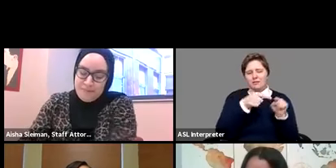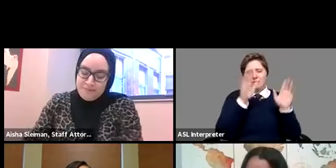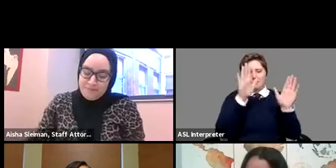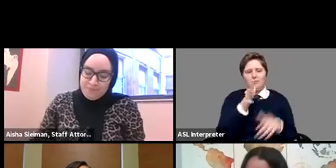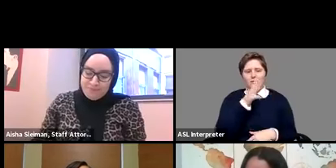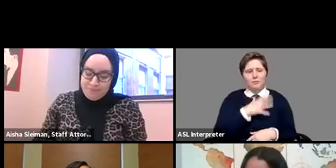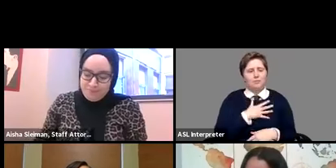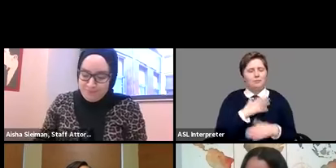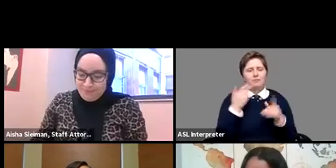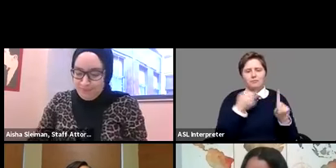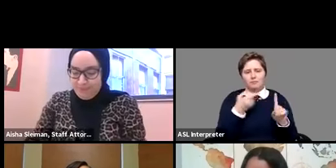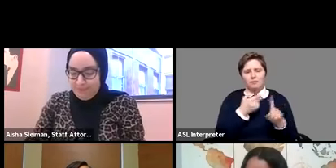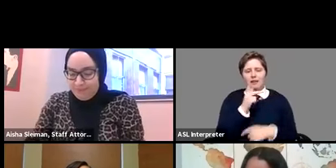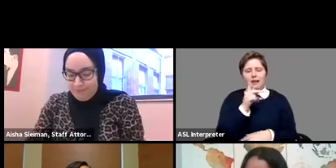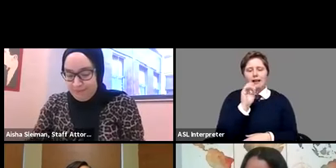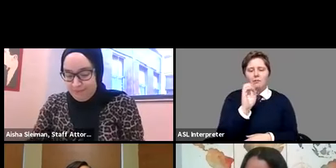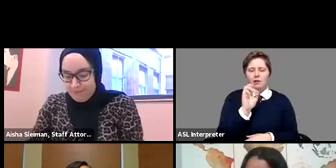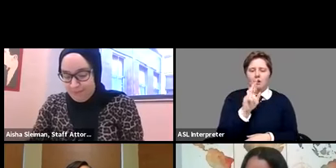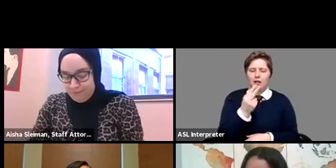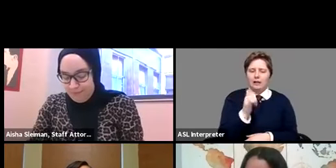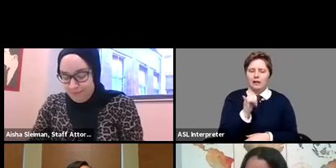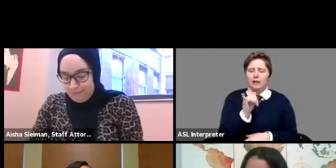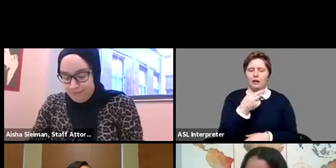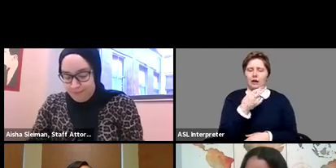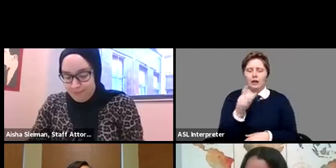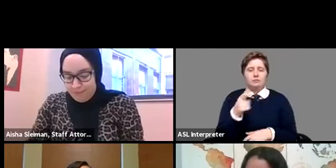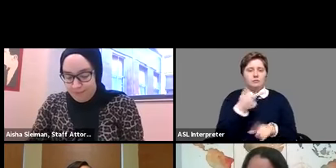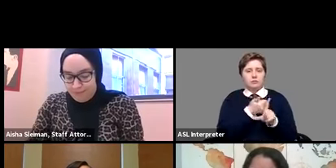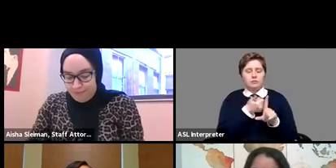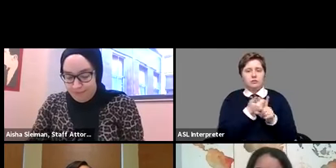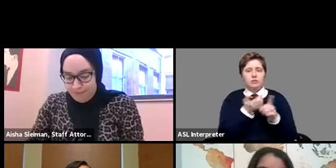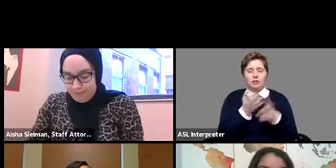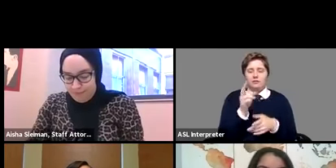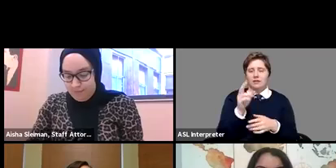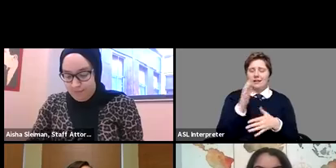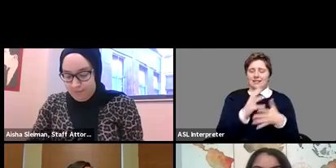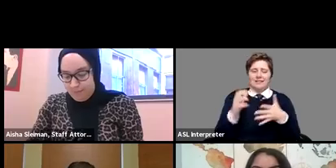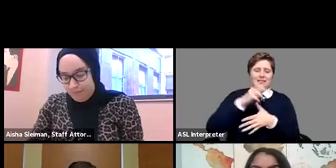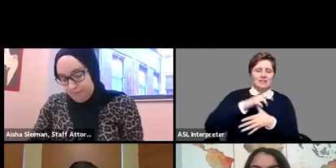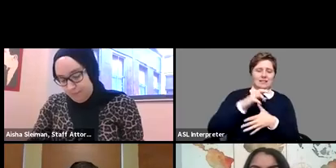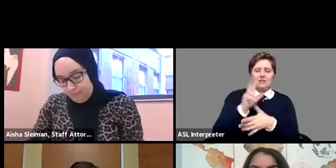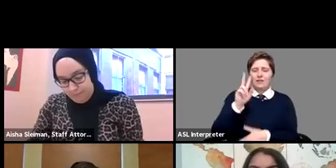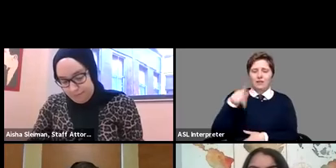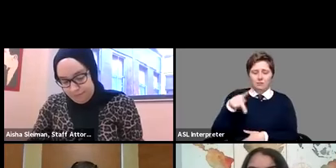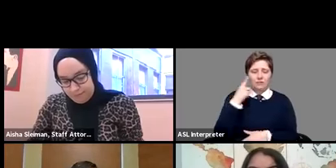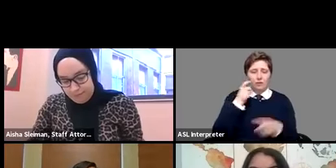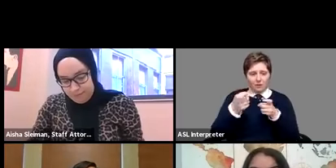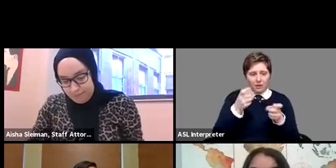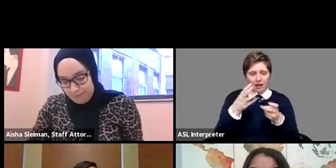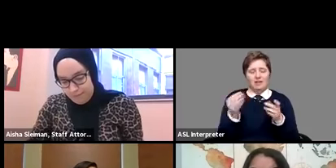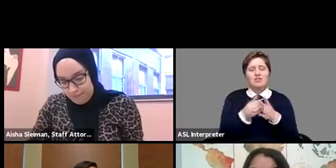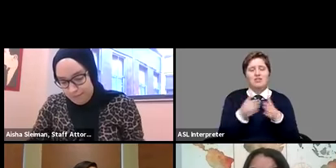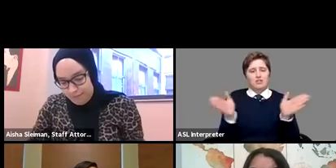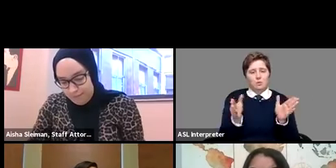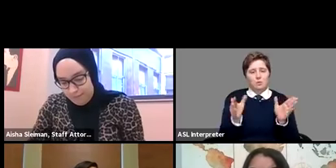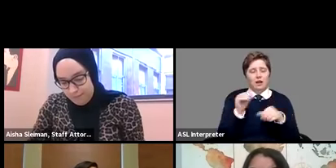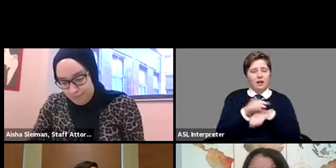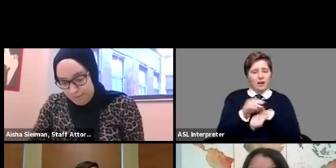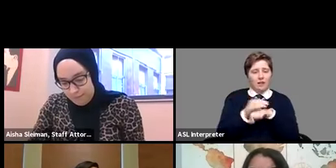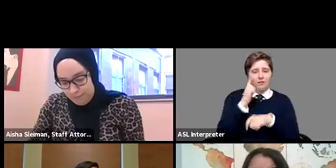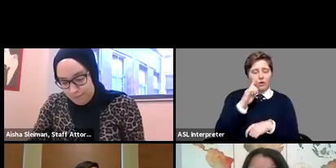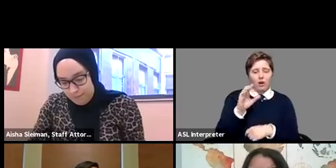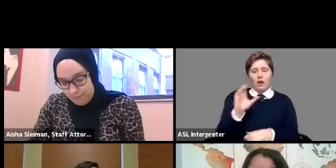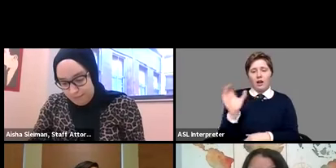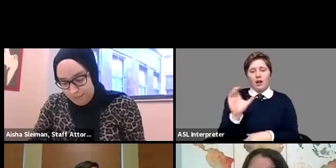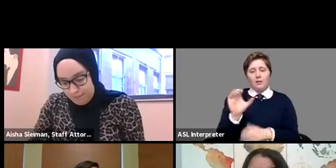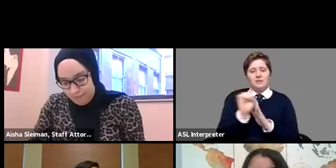kimberly hall previously served as senior vice president of the administration and general counsel at columbus state